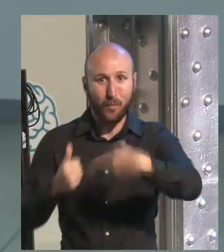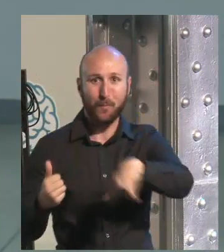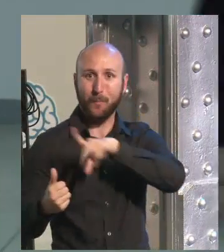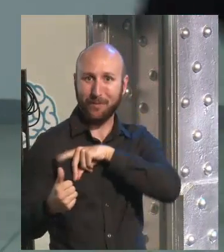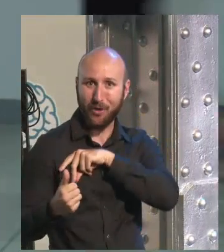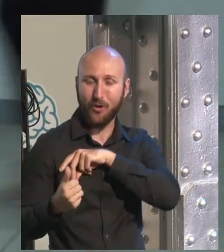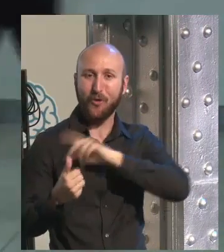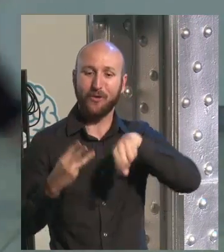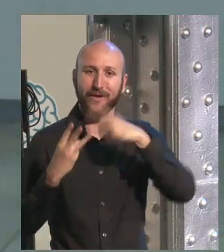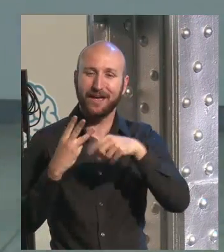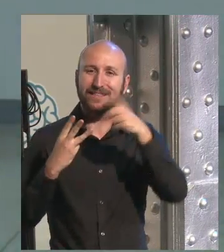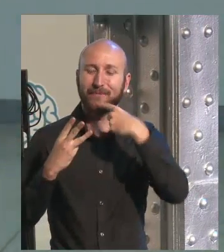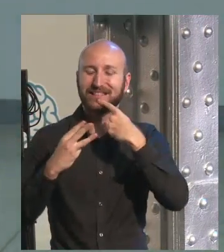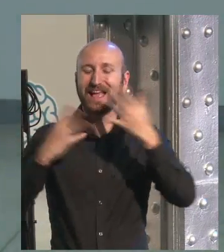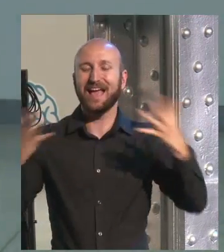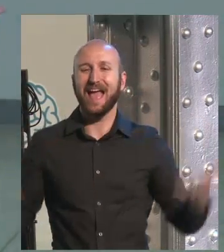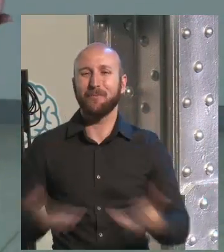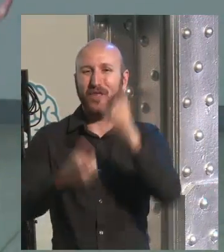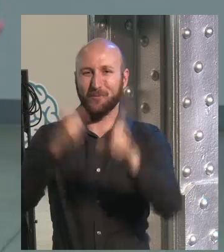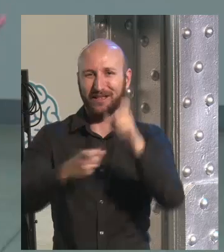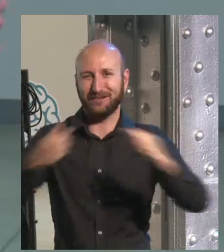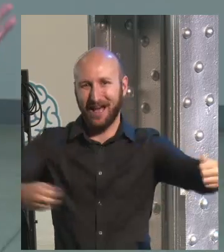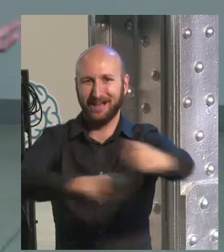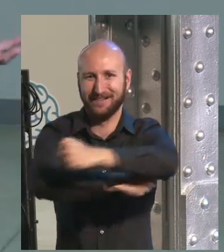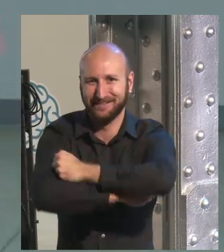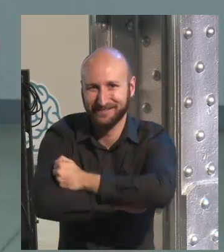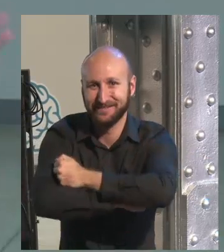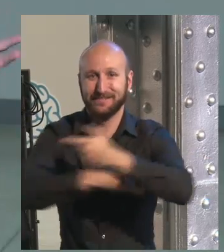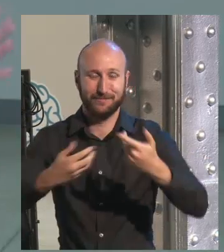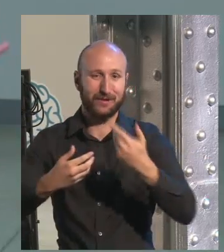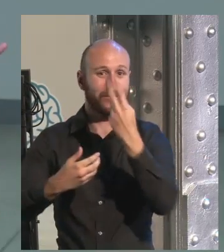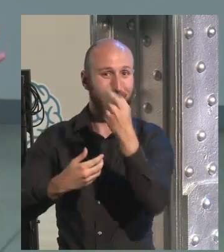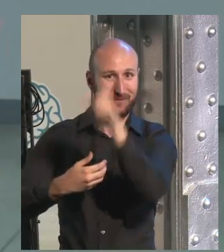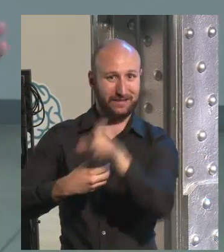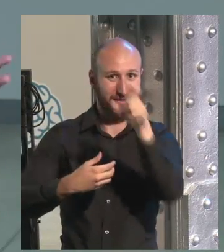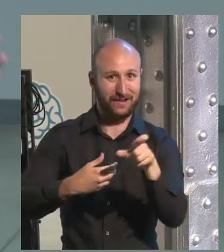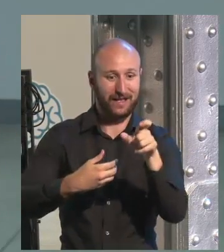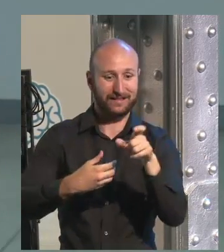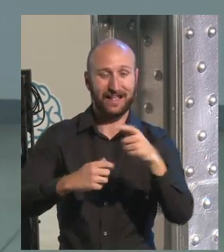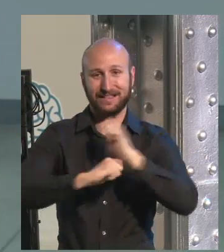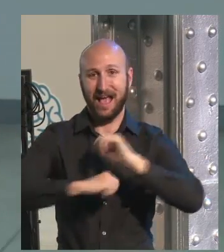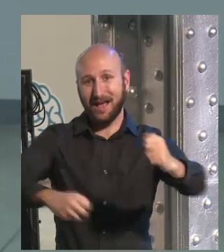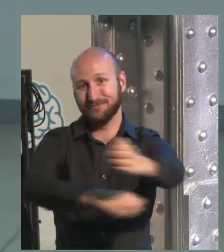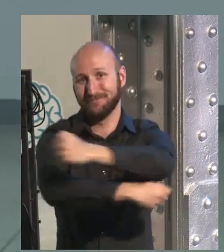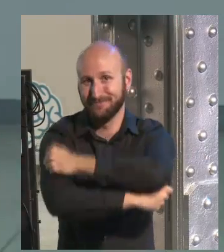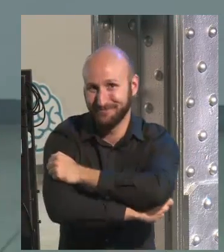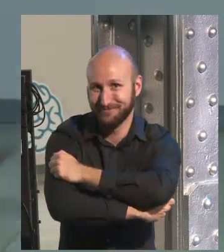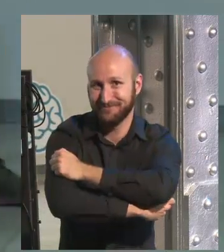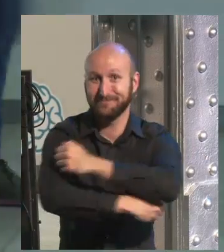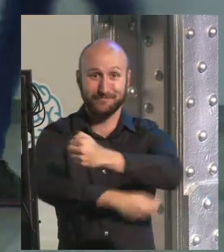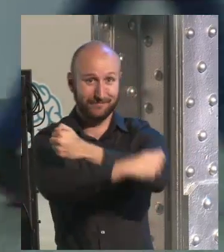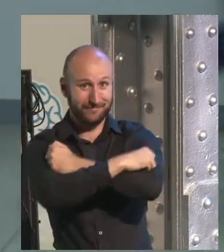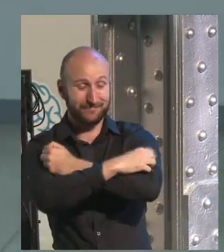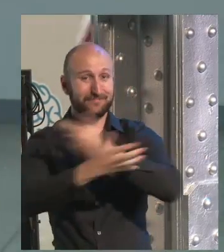next part. We will have games, we will have contests, we will have a couple of people hugging you.